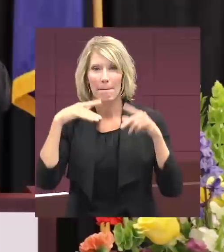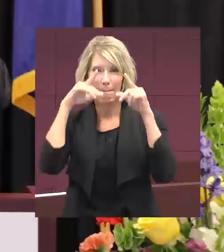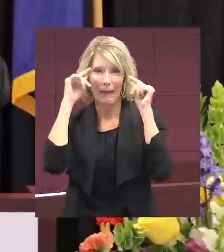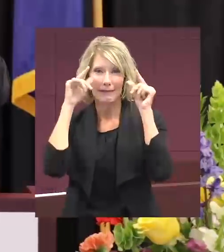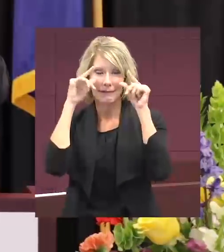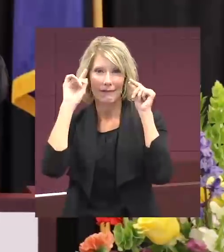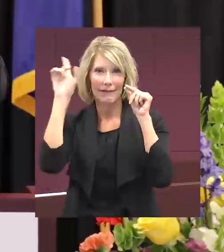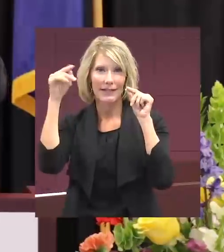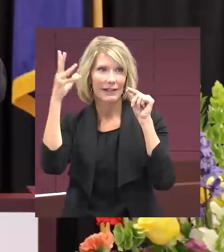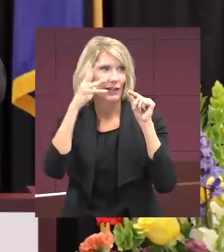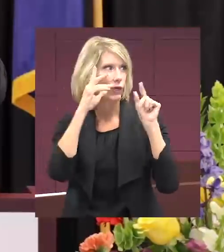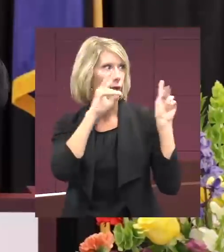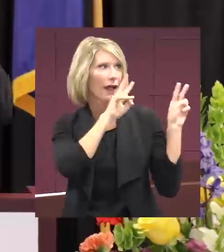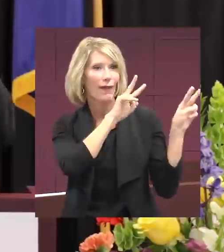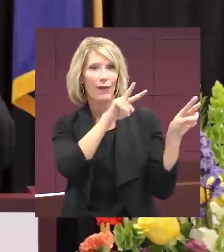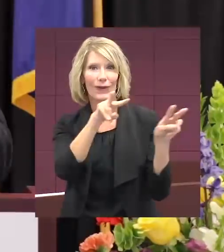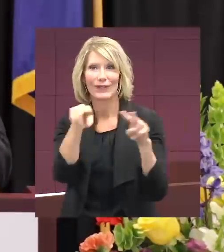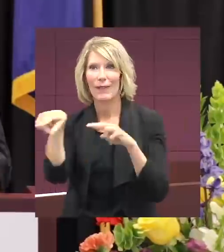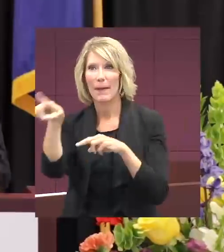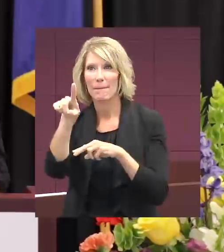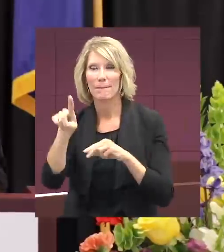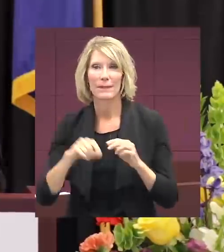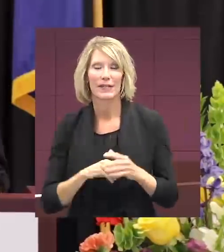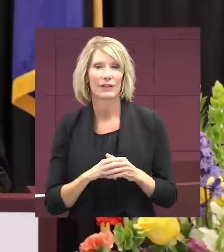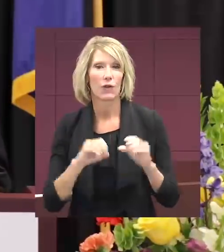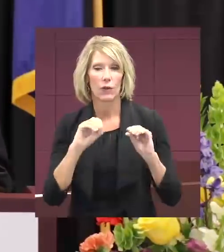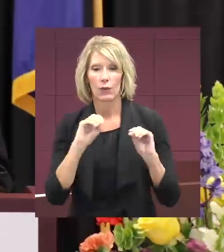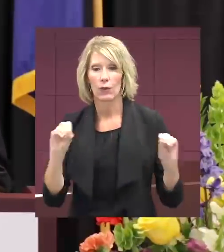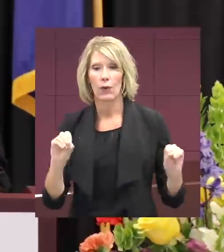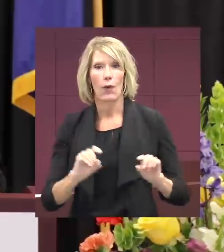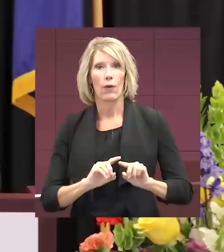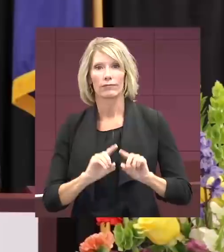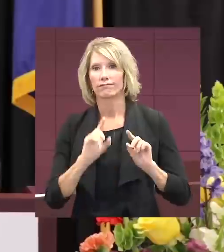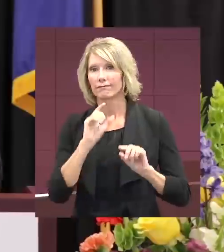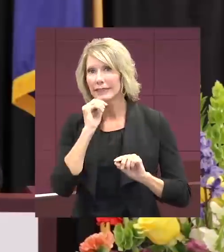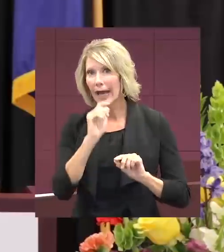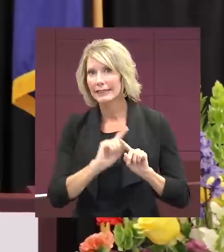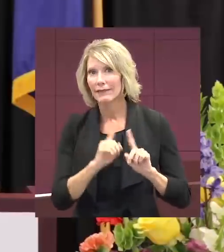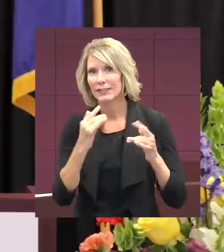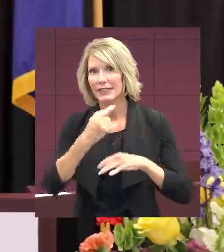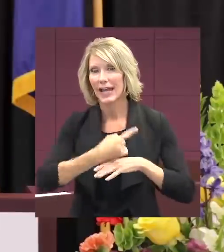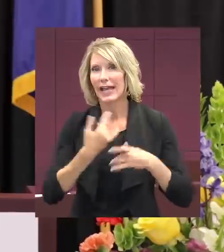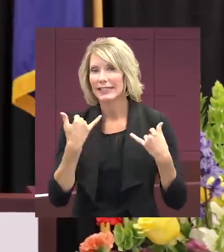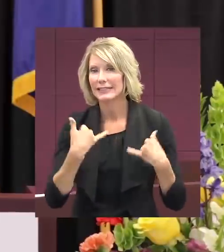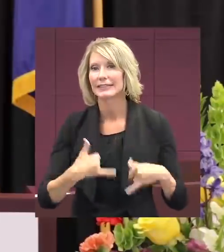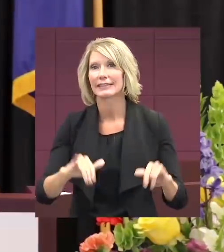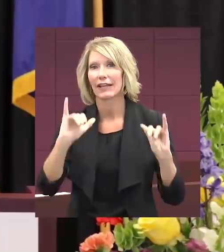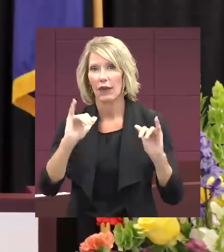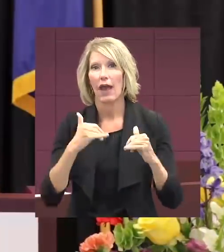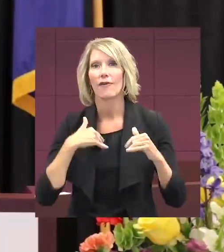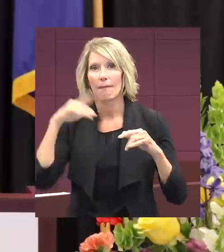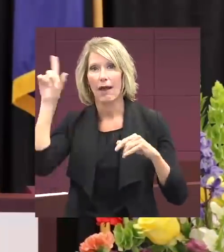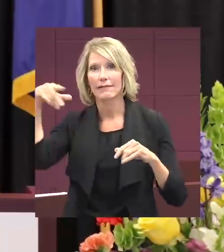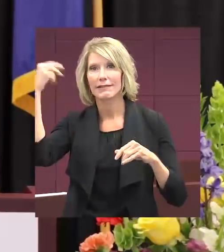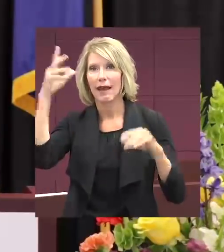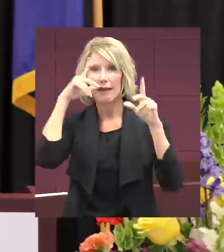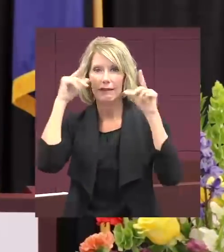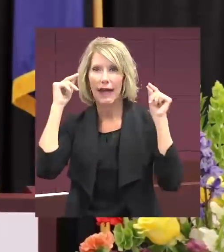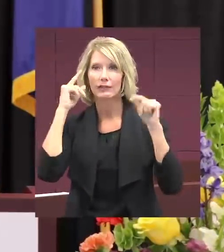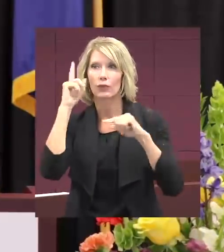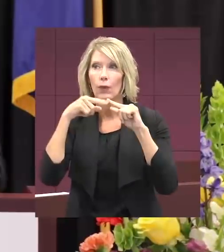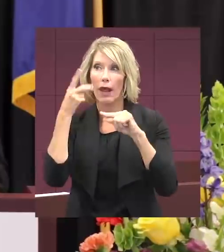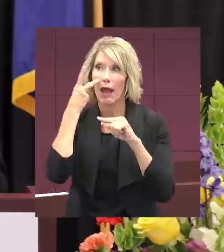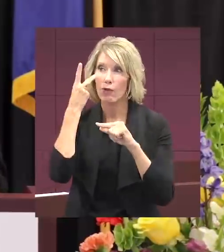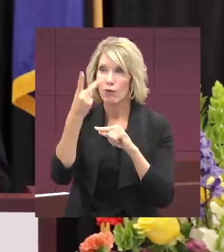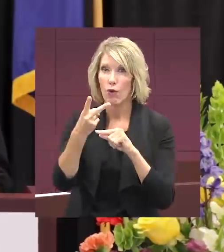when I looked out at them. It is no different today. I still wear my sunglasses when I look out into